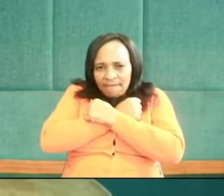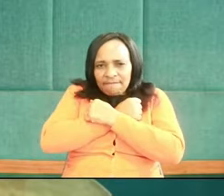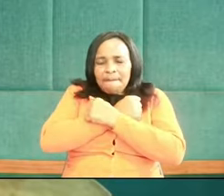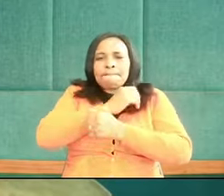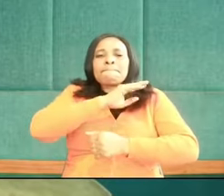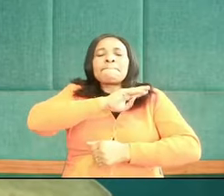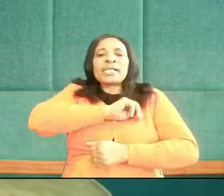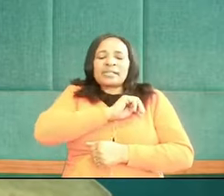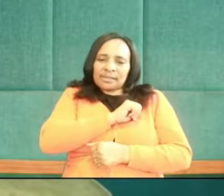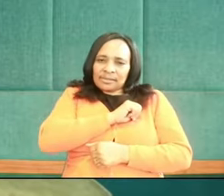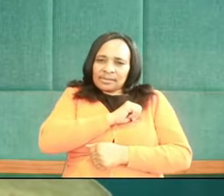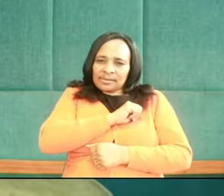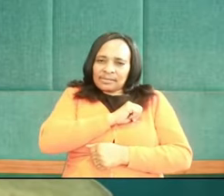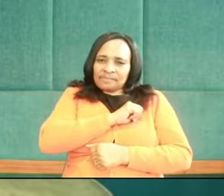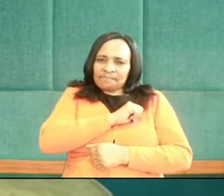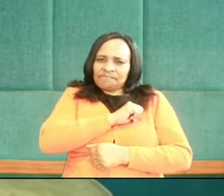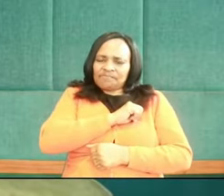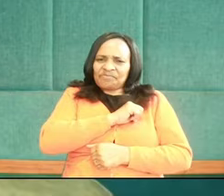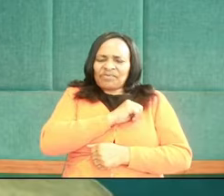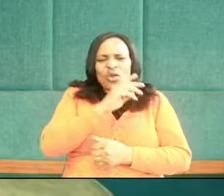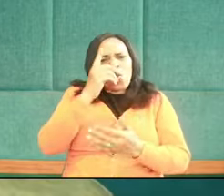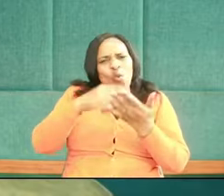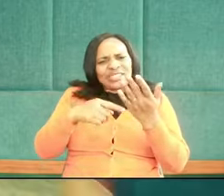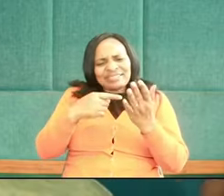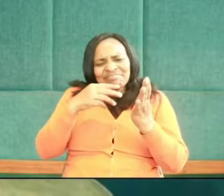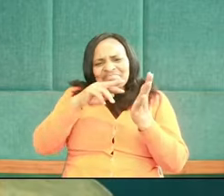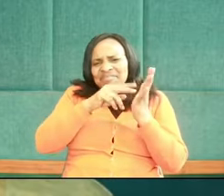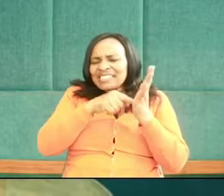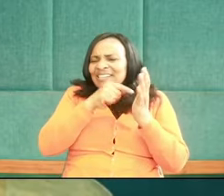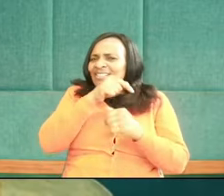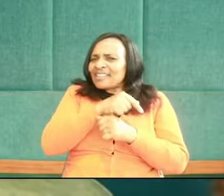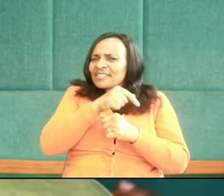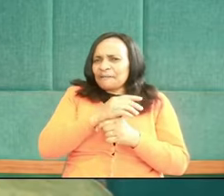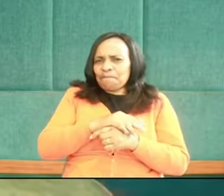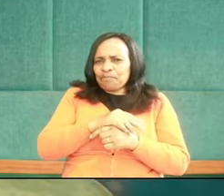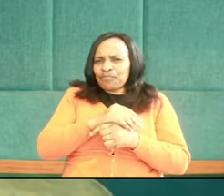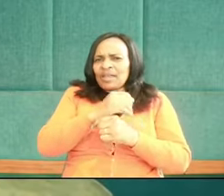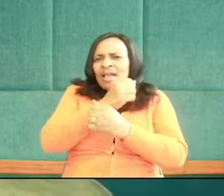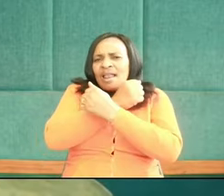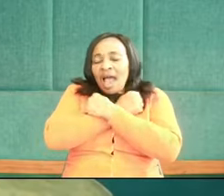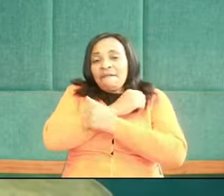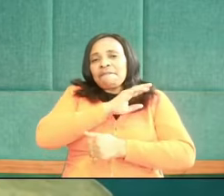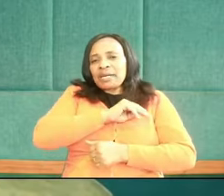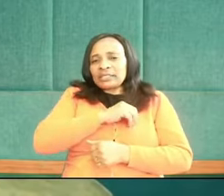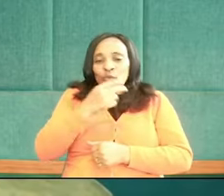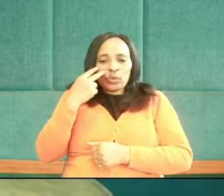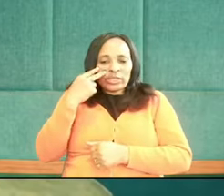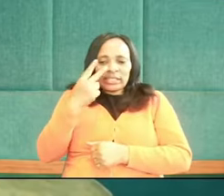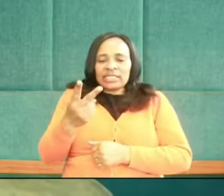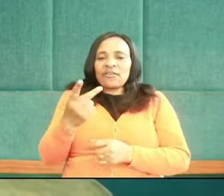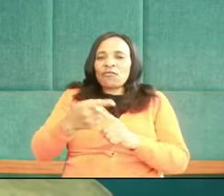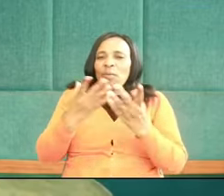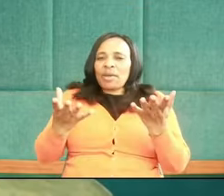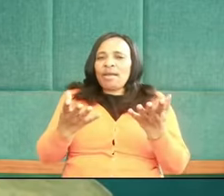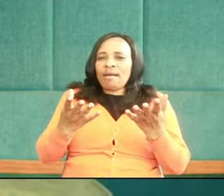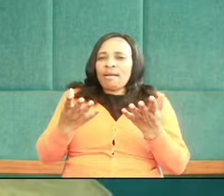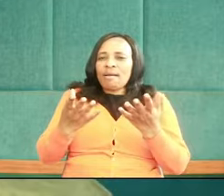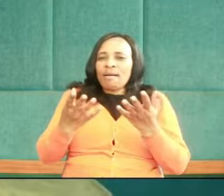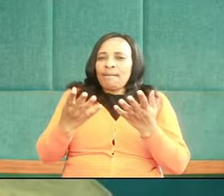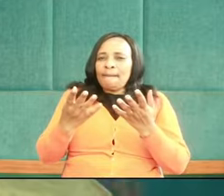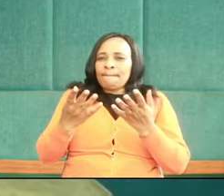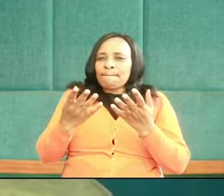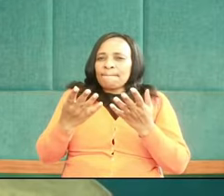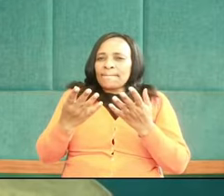Love mercy. What is he saying friends? What does it mean to love mercy? When you look at that word in the LXS which is